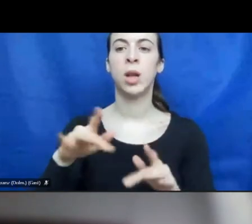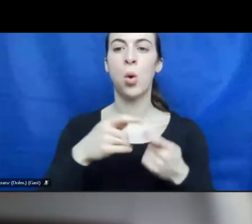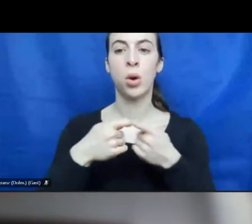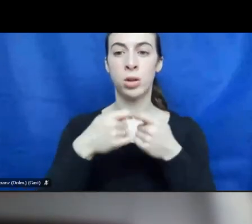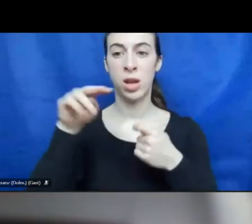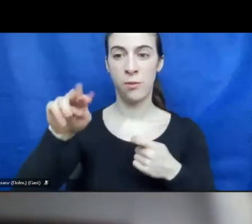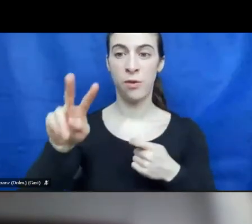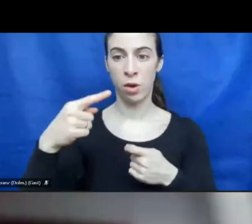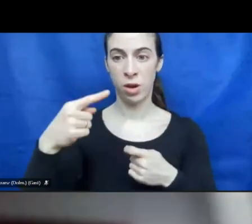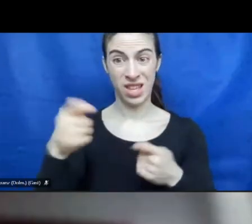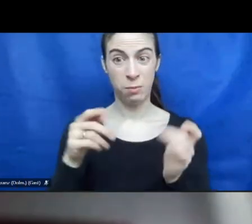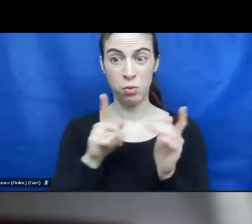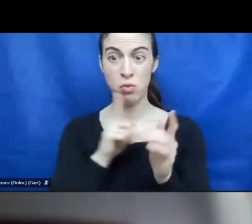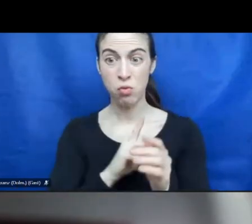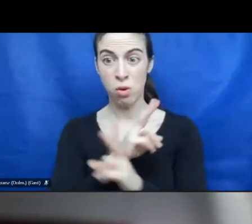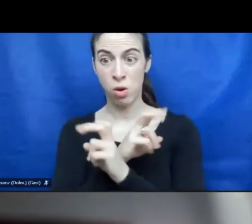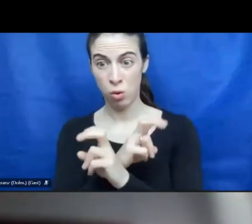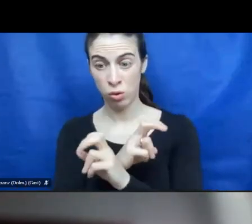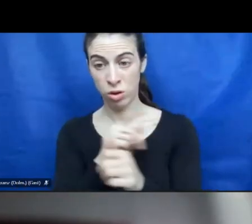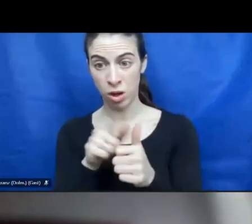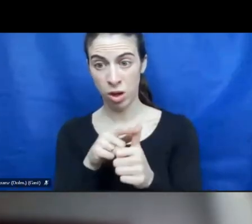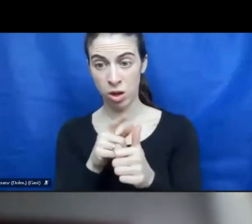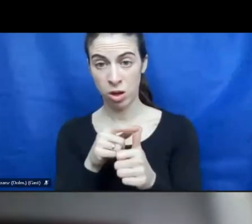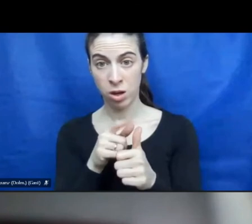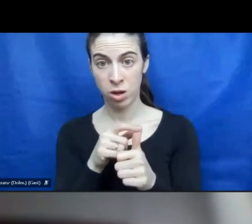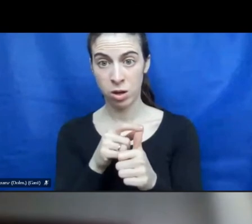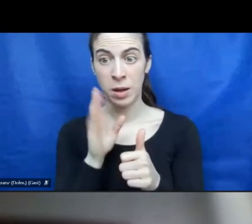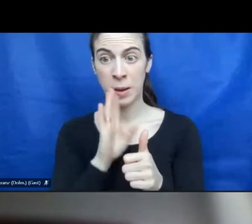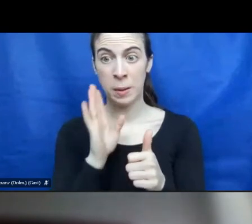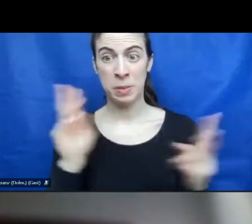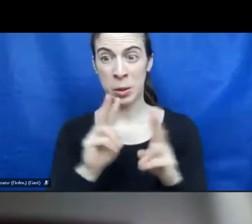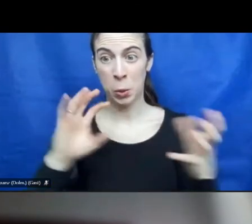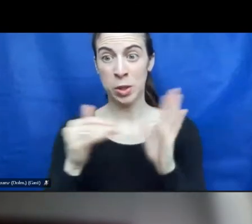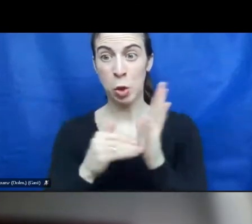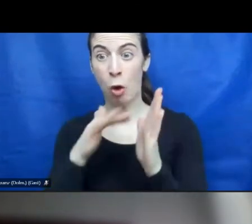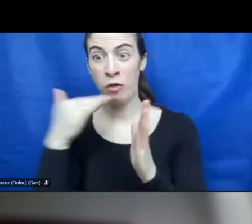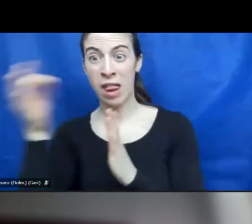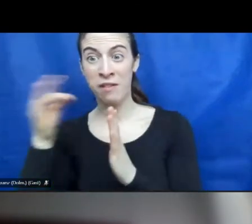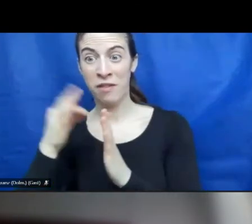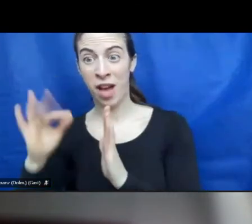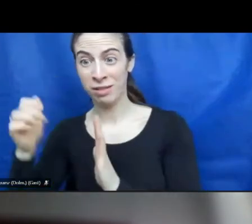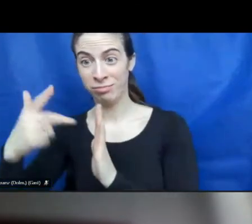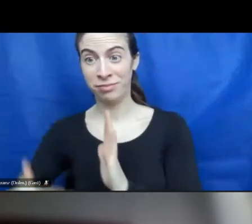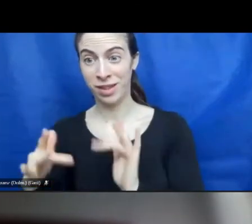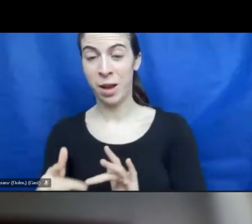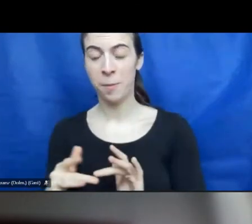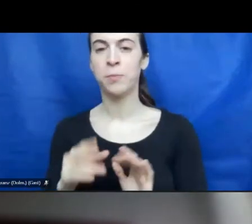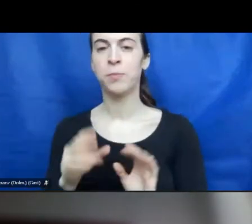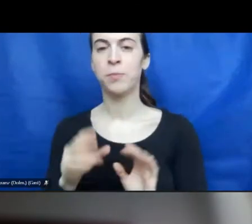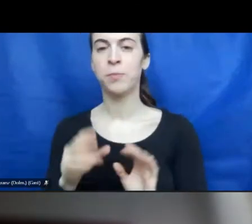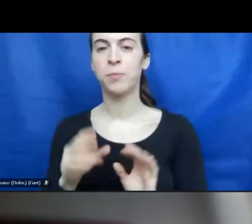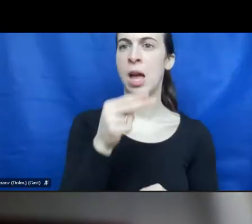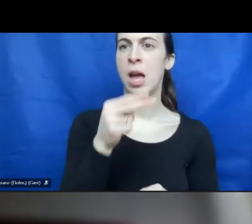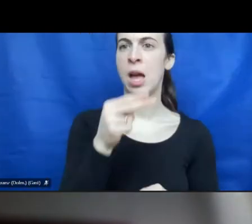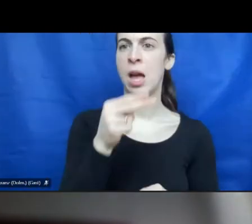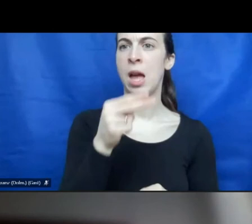in Austria? And we have some more questions then, so you have to be shorter. We try to keep it short. Helga, do you know, is there